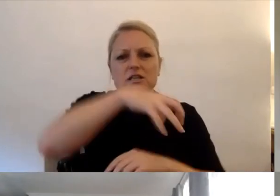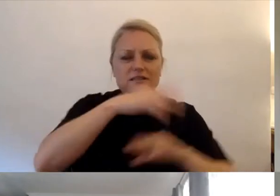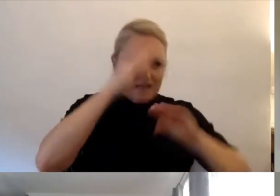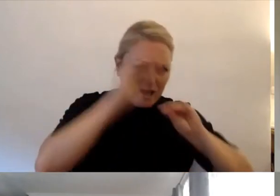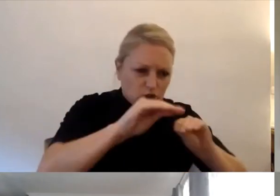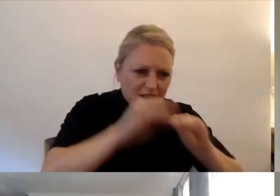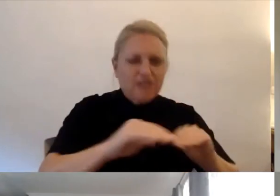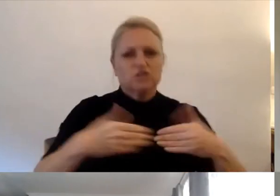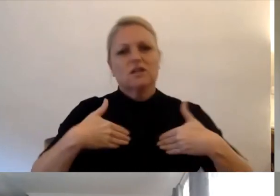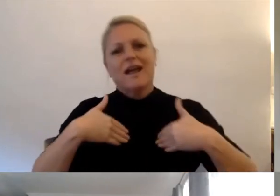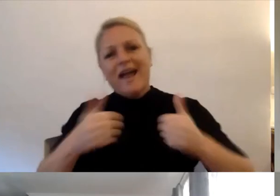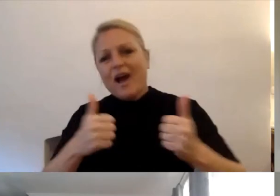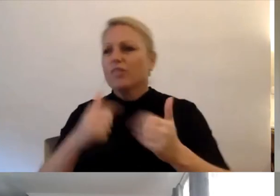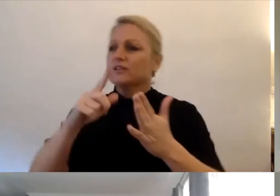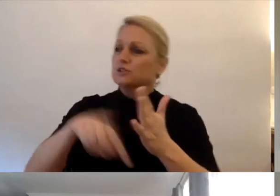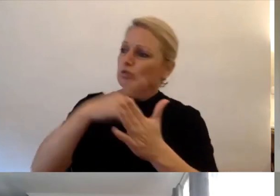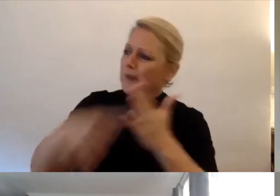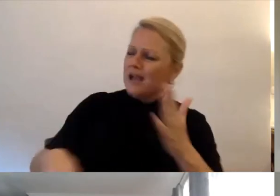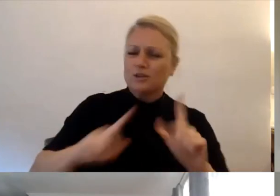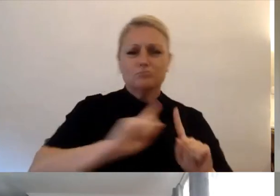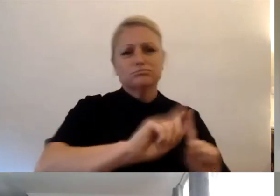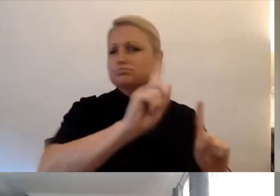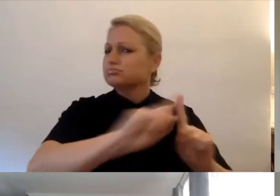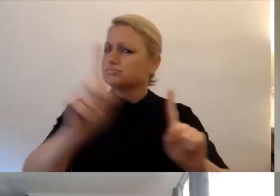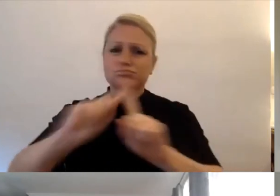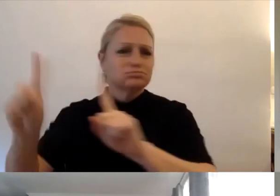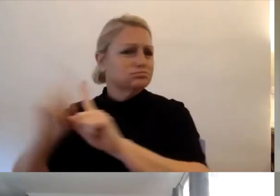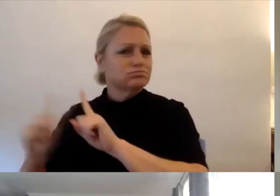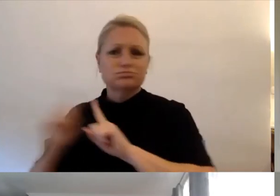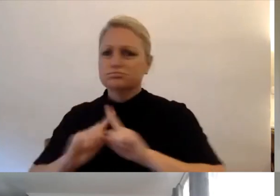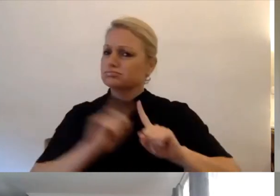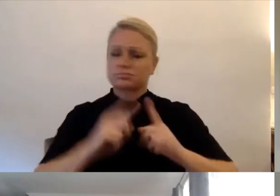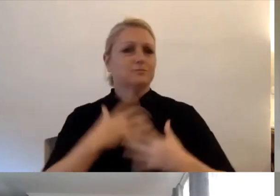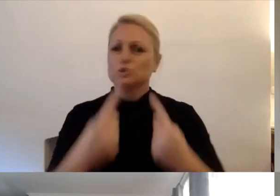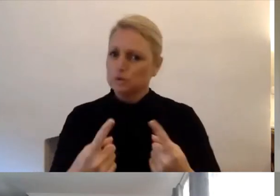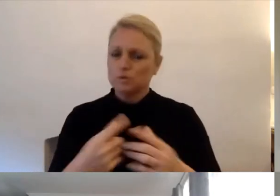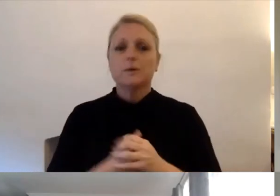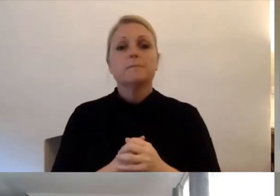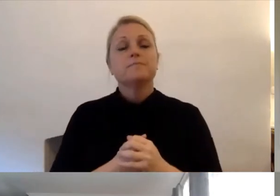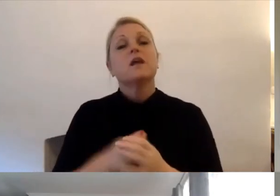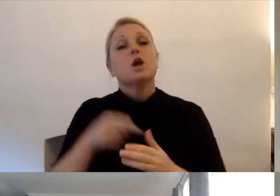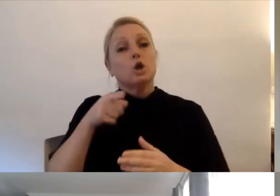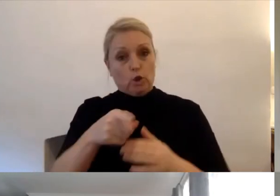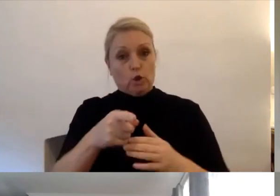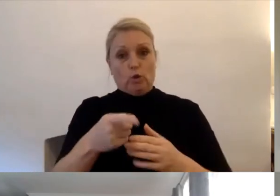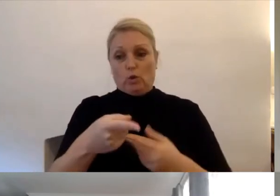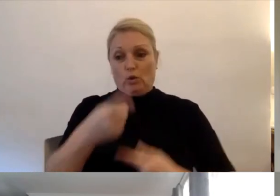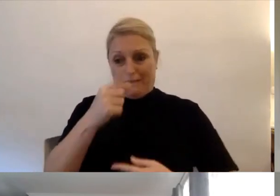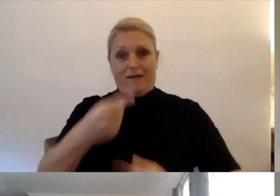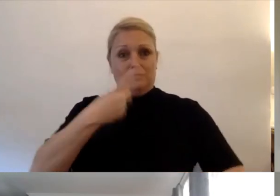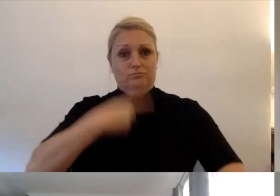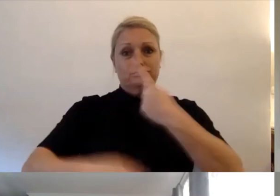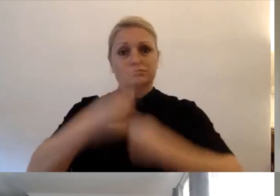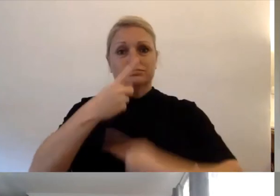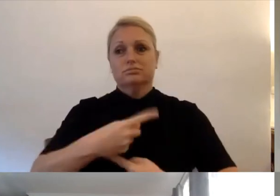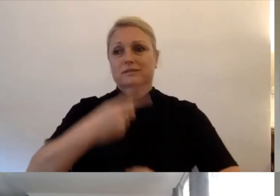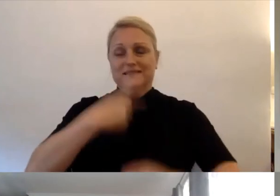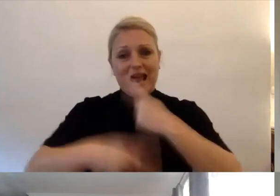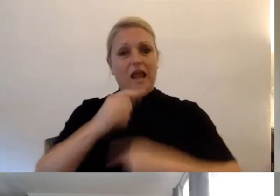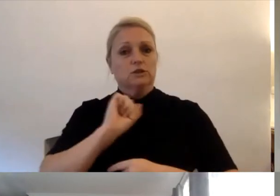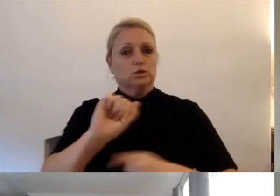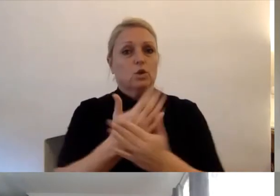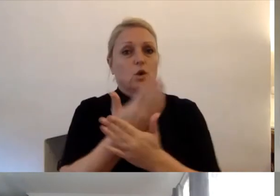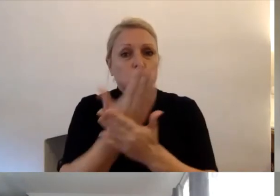Now you can make your submission to the DRC in a way that suits you and DAXA. Some people have wanted